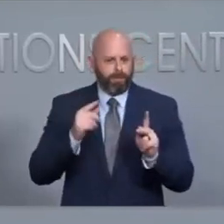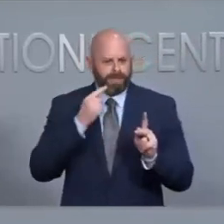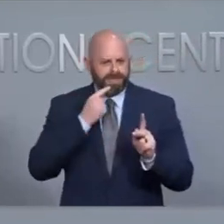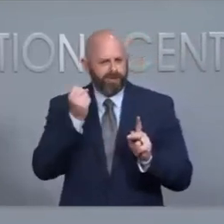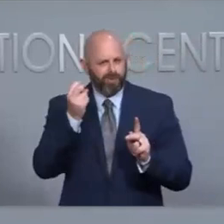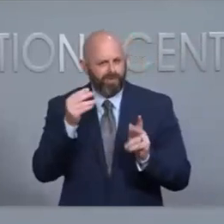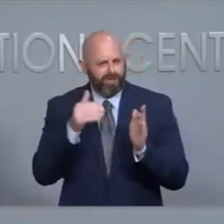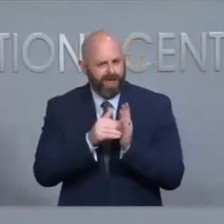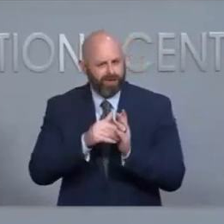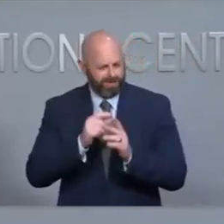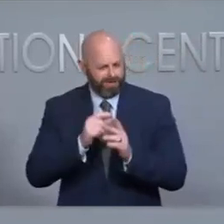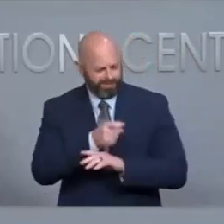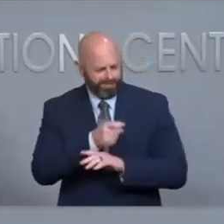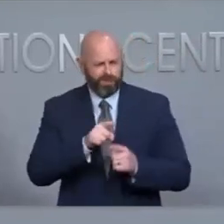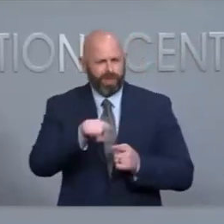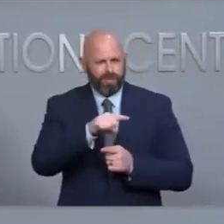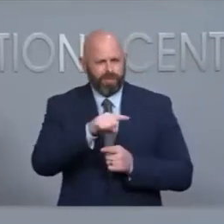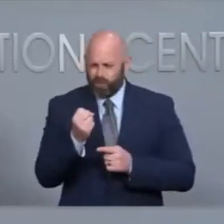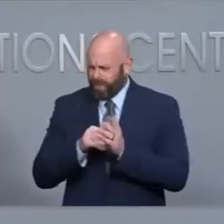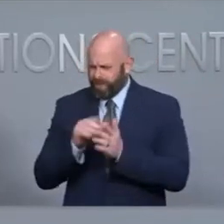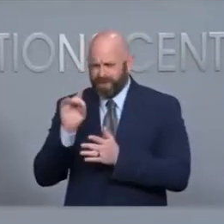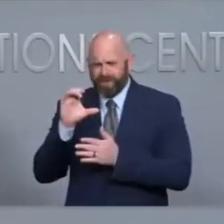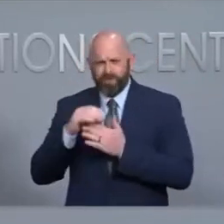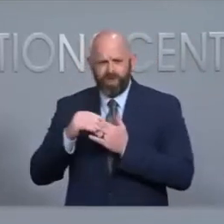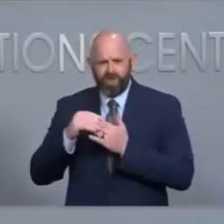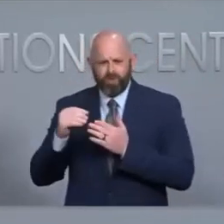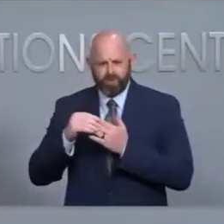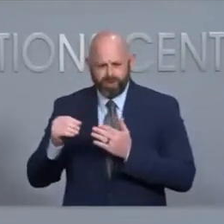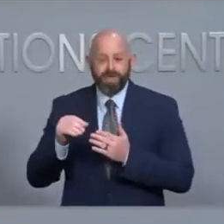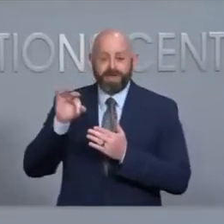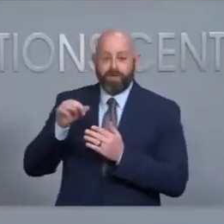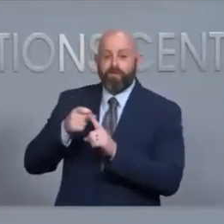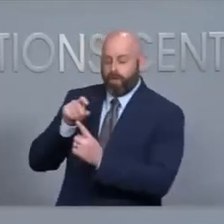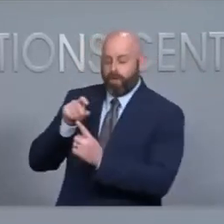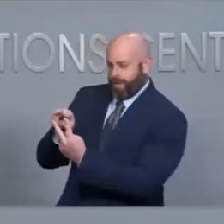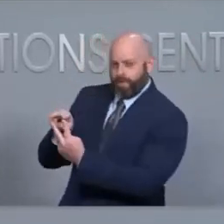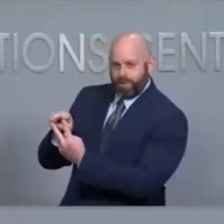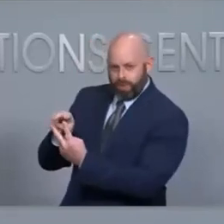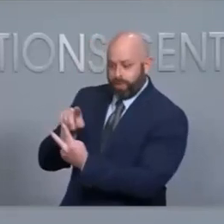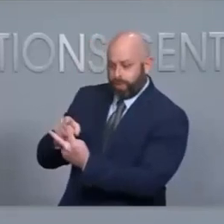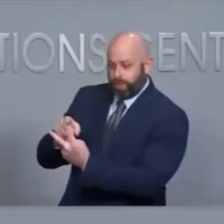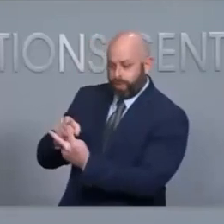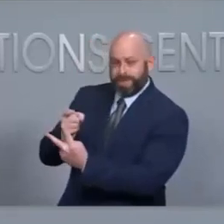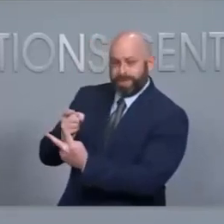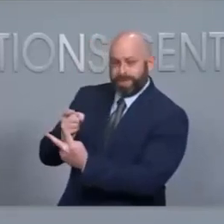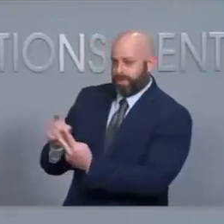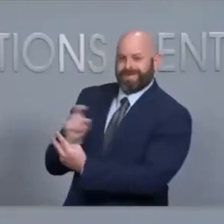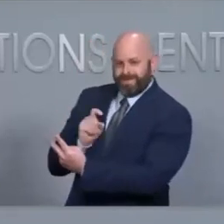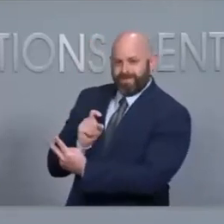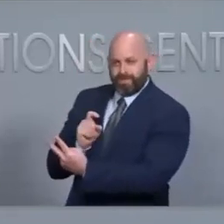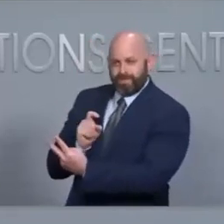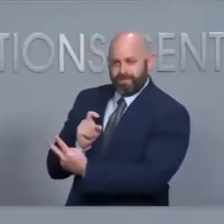,800 is that legal if it comes from a couple and what would be the recommendation to candidates